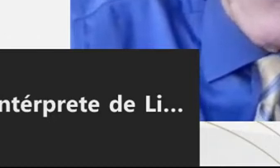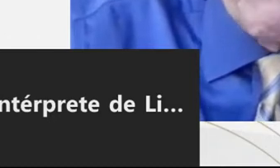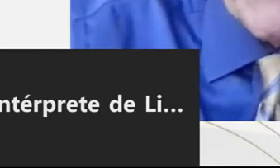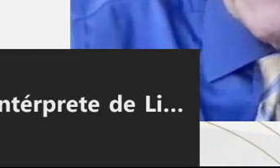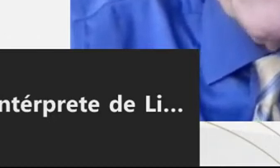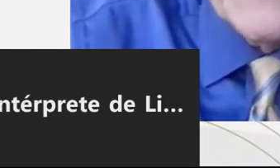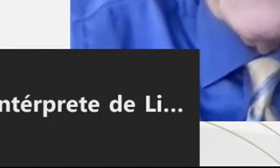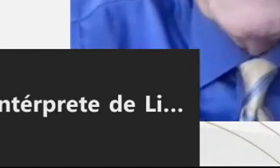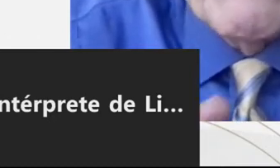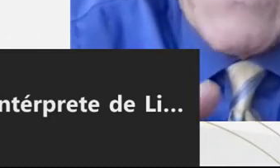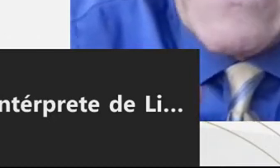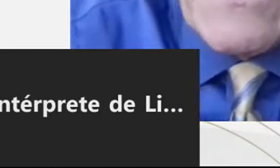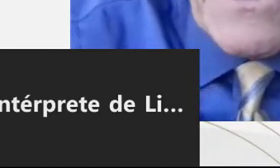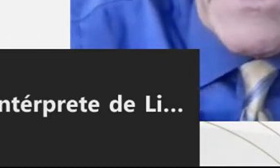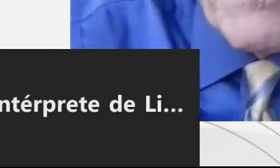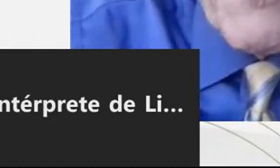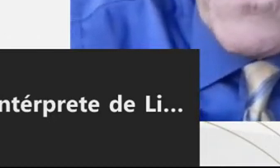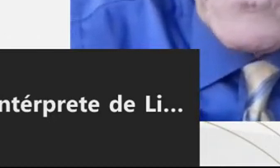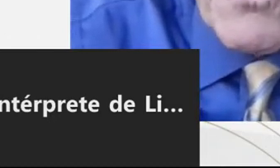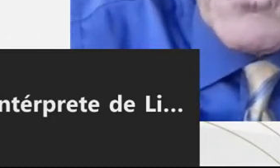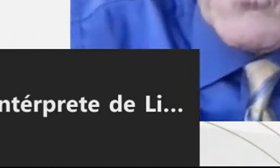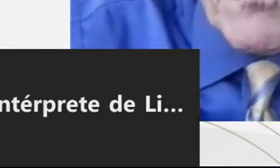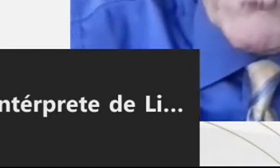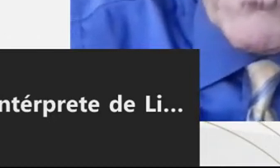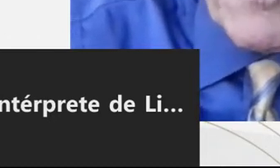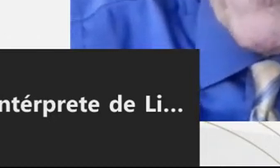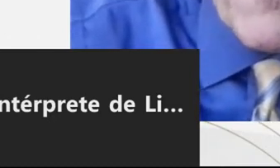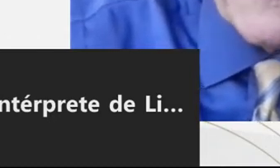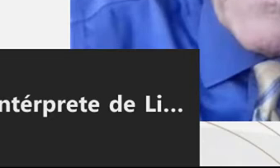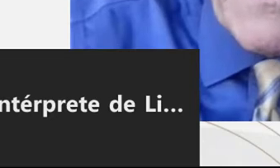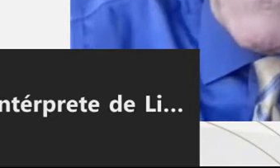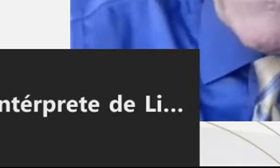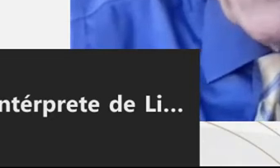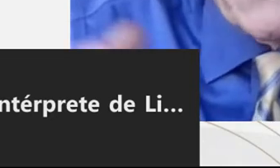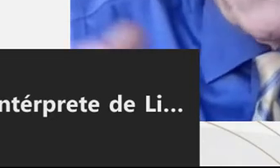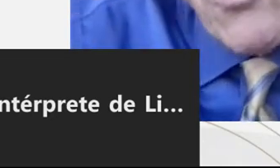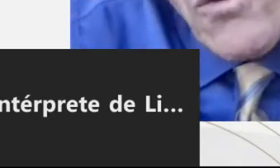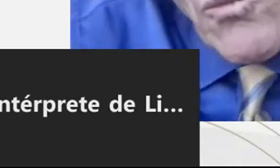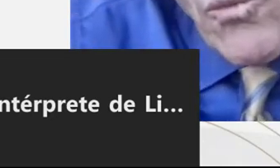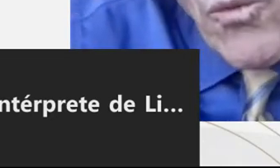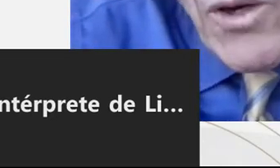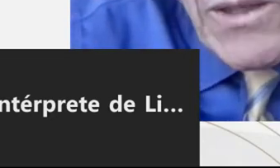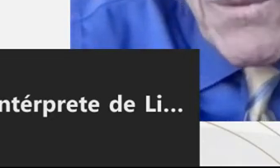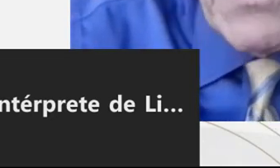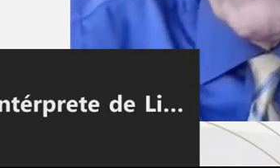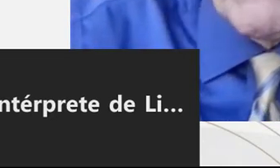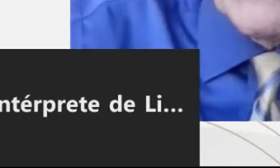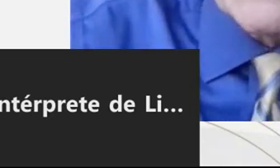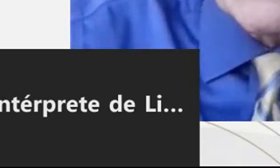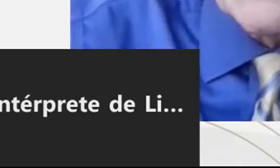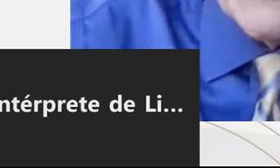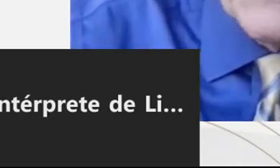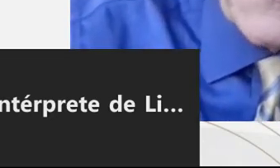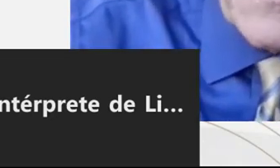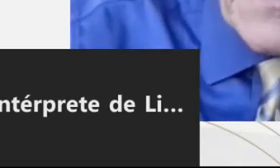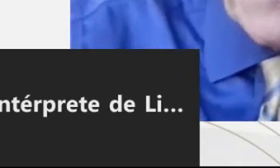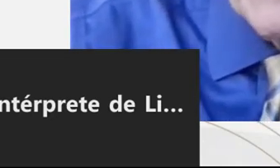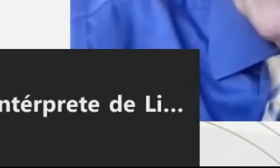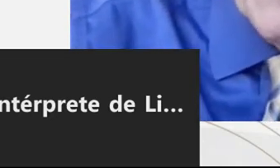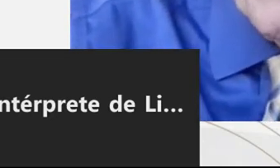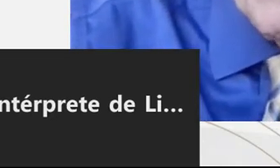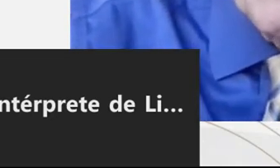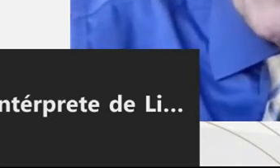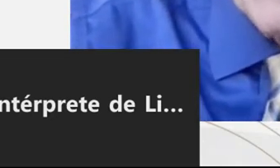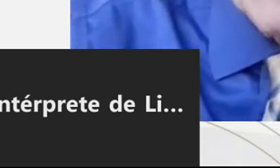and things that maybe can be fixed with certain reforms. The most worried about risk of this